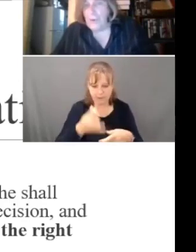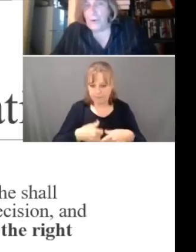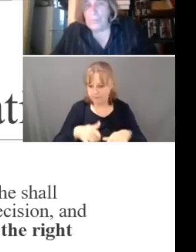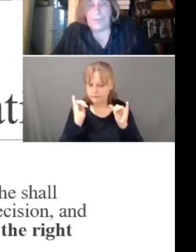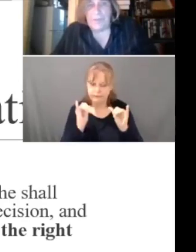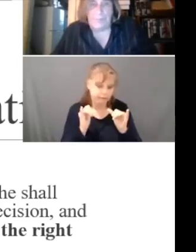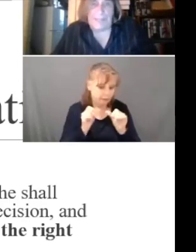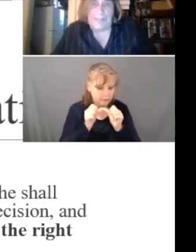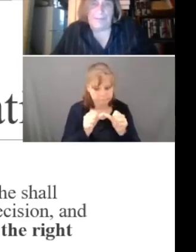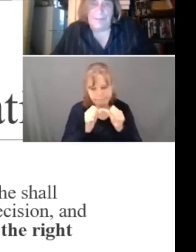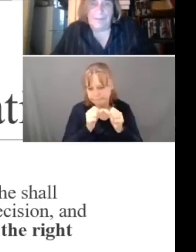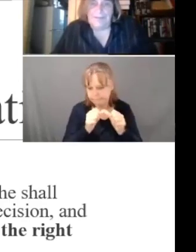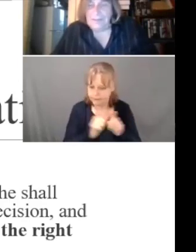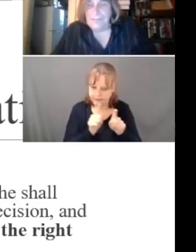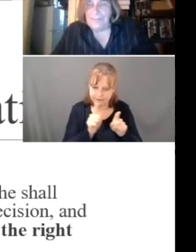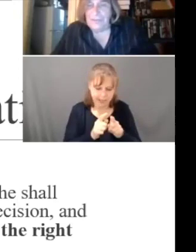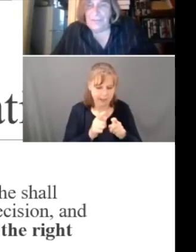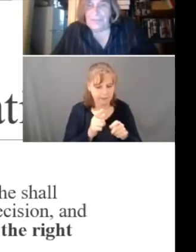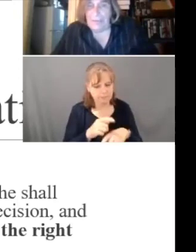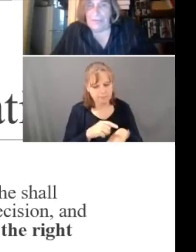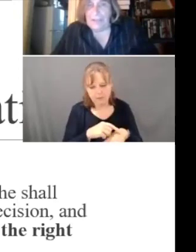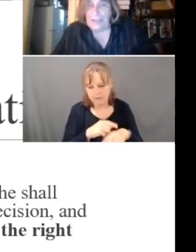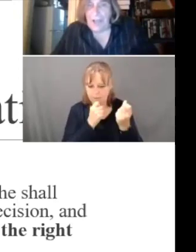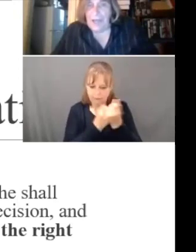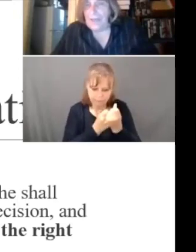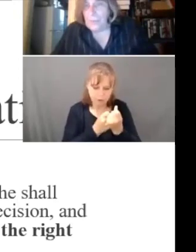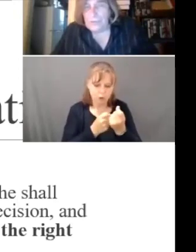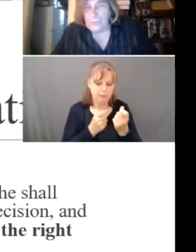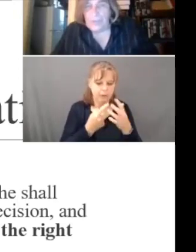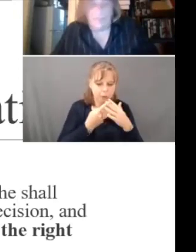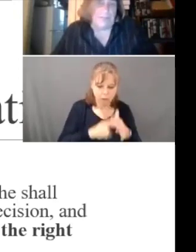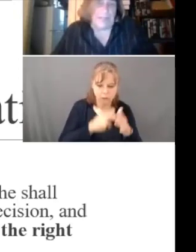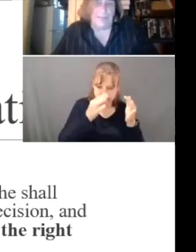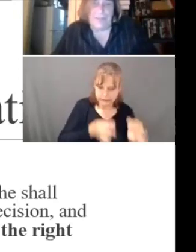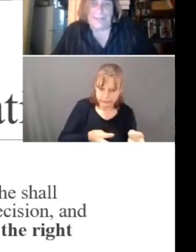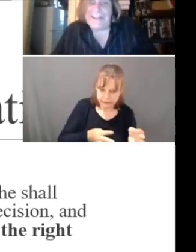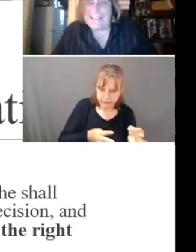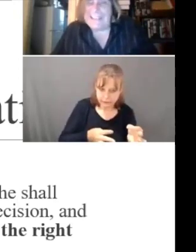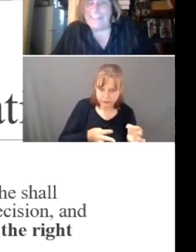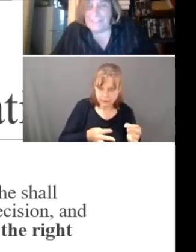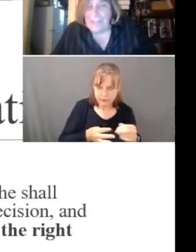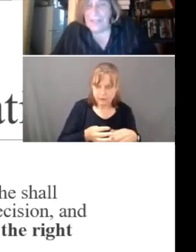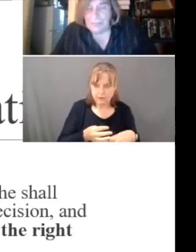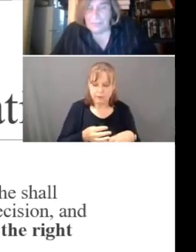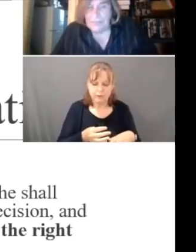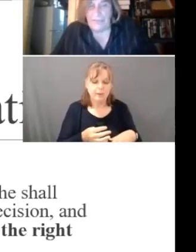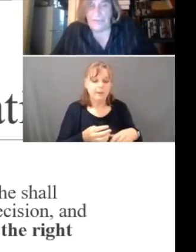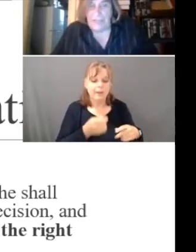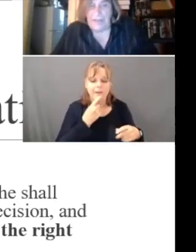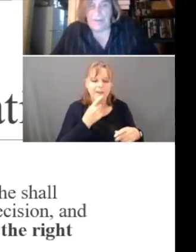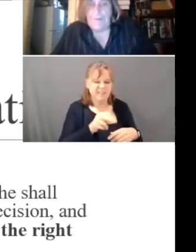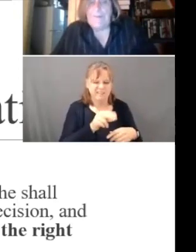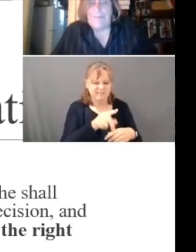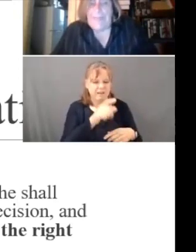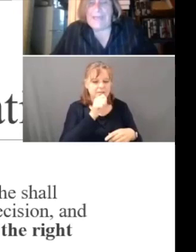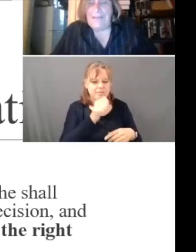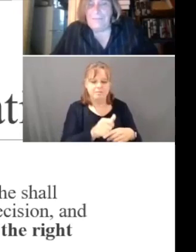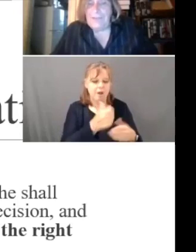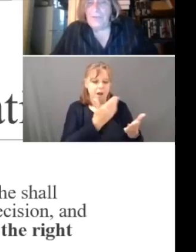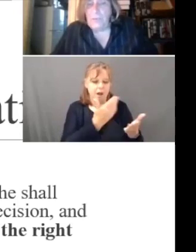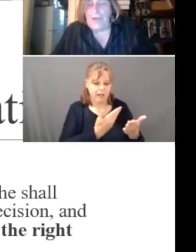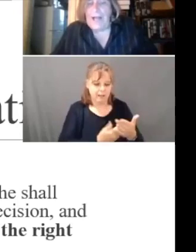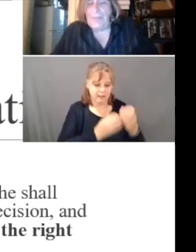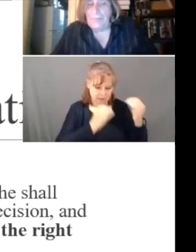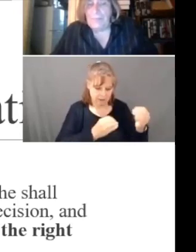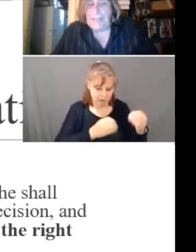they affirm the complaint, the decision that they originally got. In other words, it was unsubstantiated. It is still unsubstantiated. That